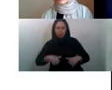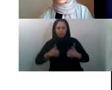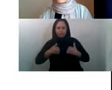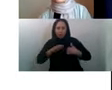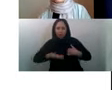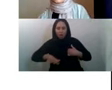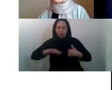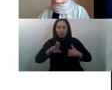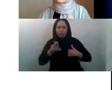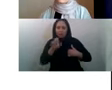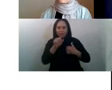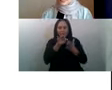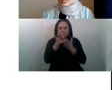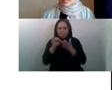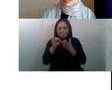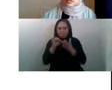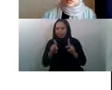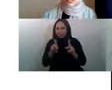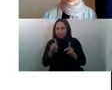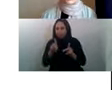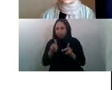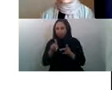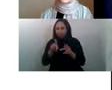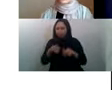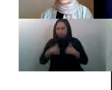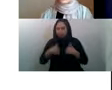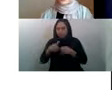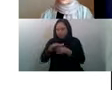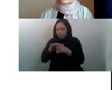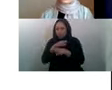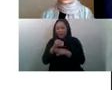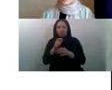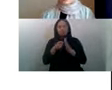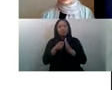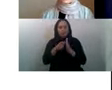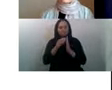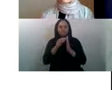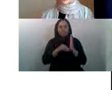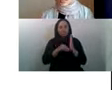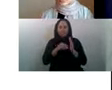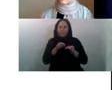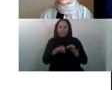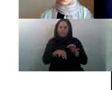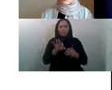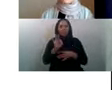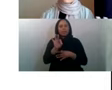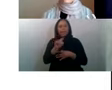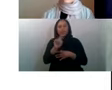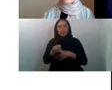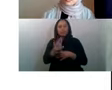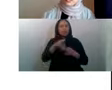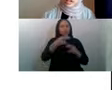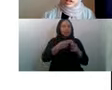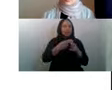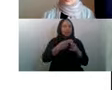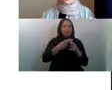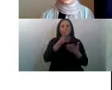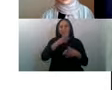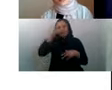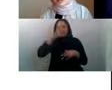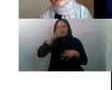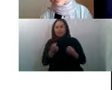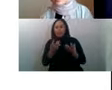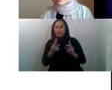every 20 years and the federal government is mandated to do it. It's very simple. just nine questions. What's your name? Your sex? Who are the people living in your house?